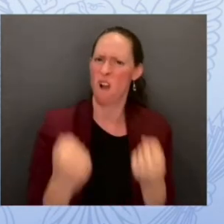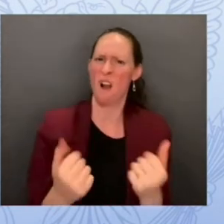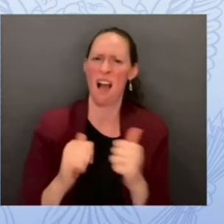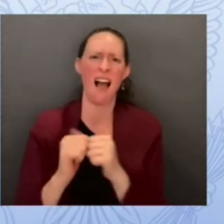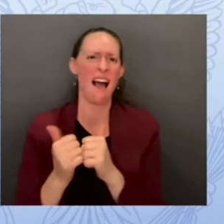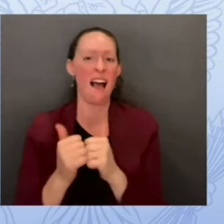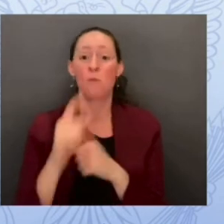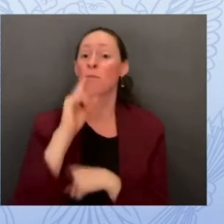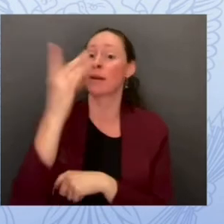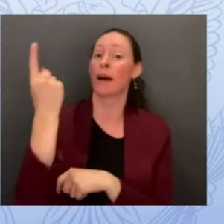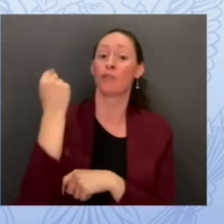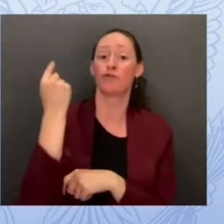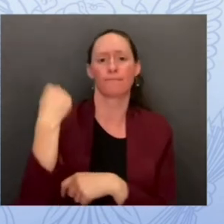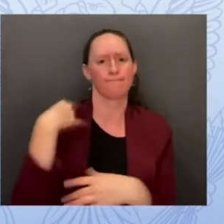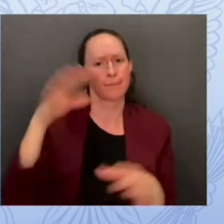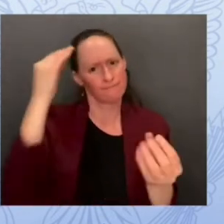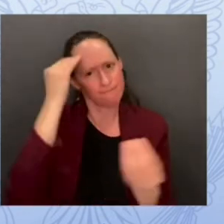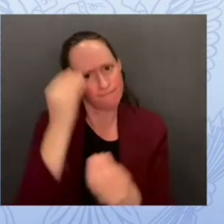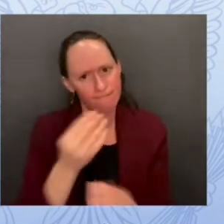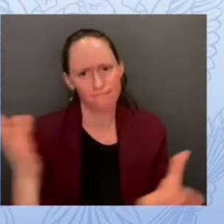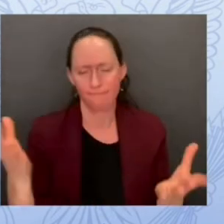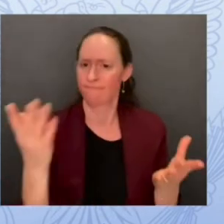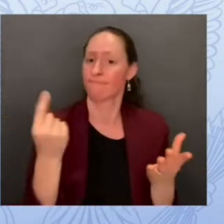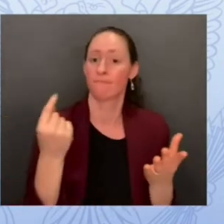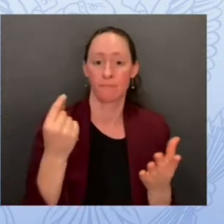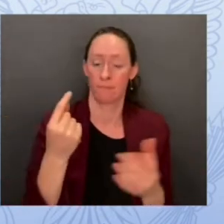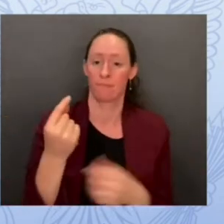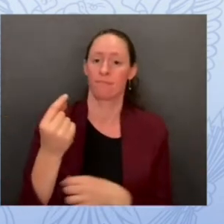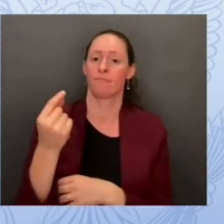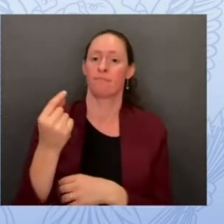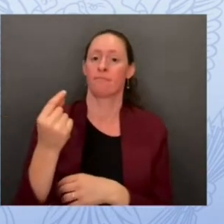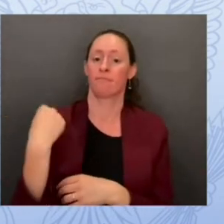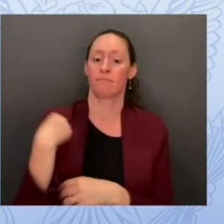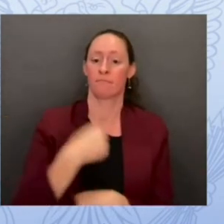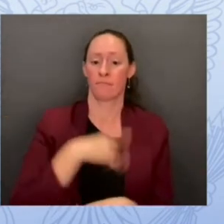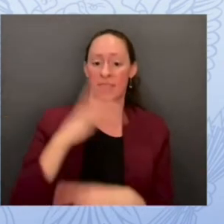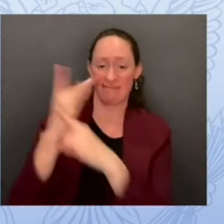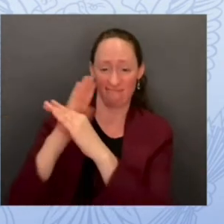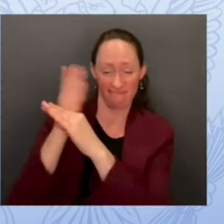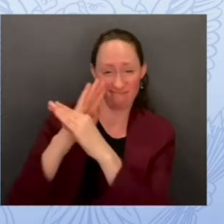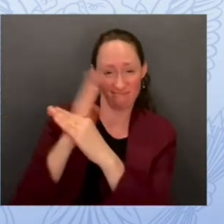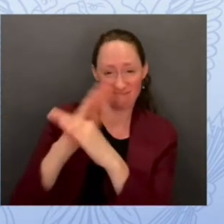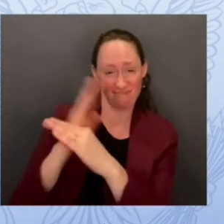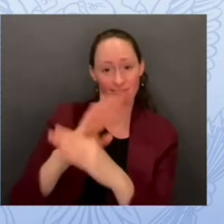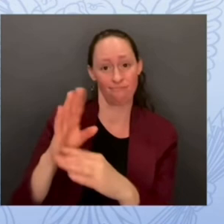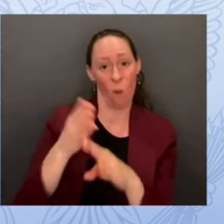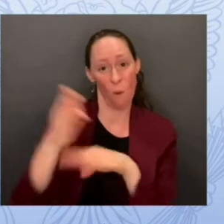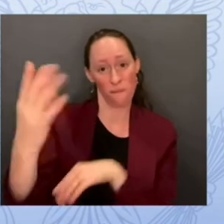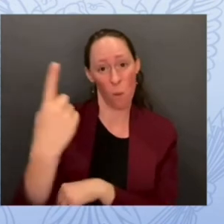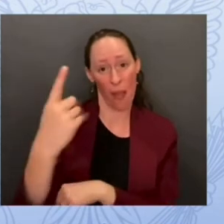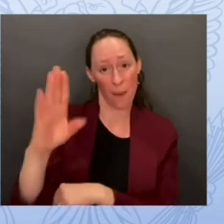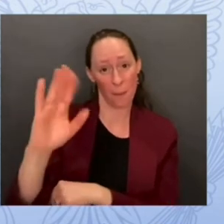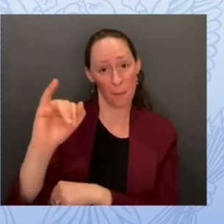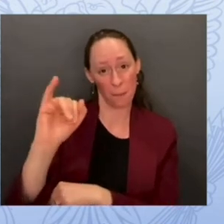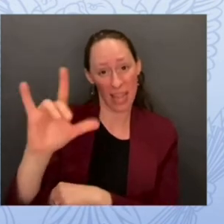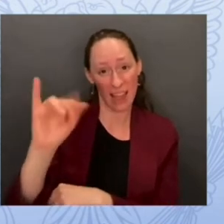one billion cyber attack events just on our power school solutions with our customers